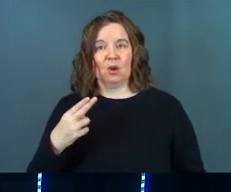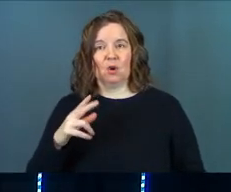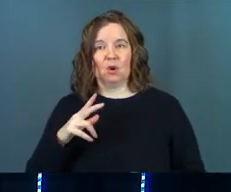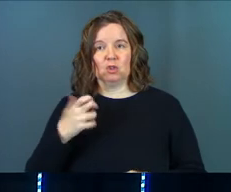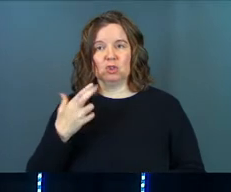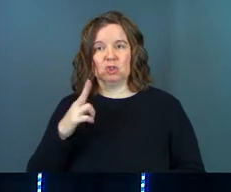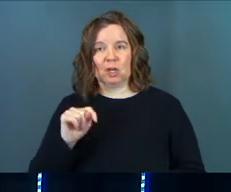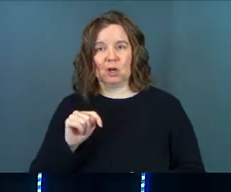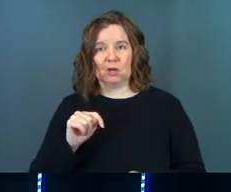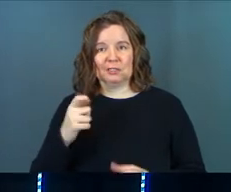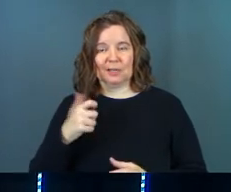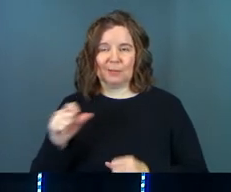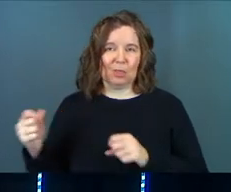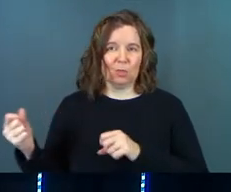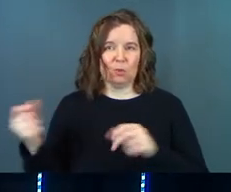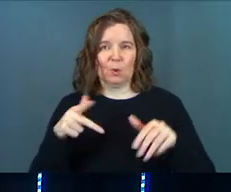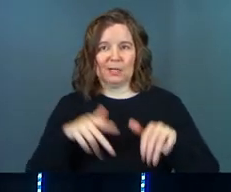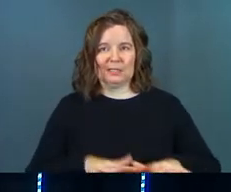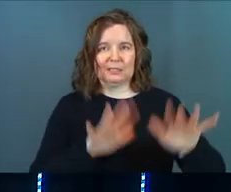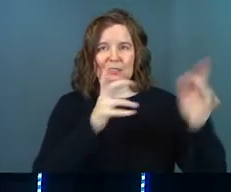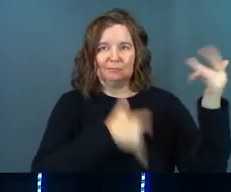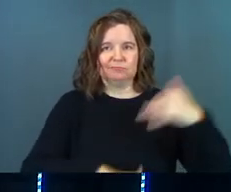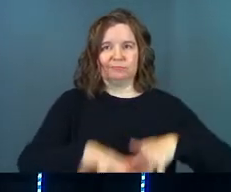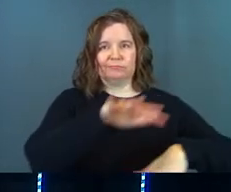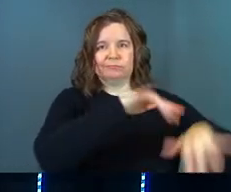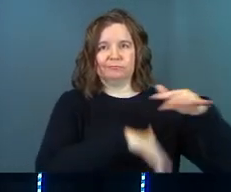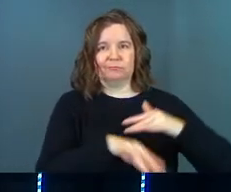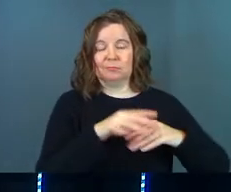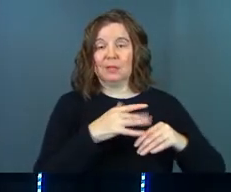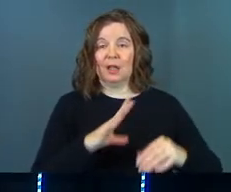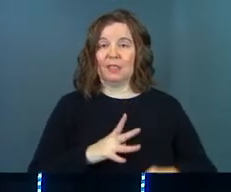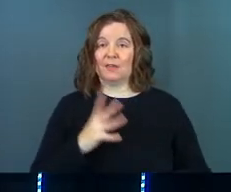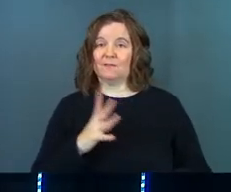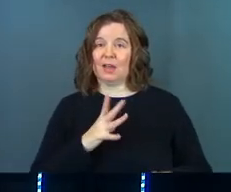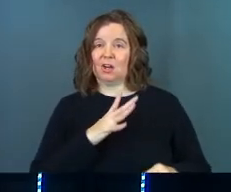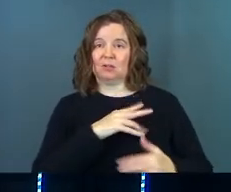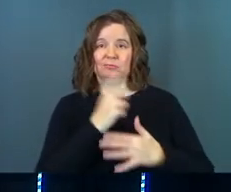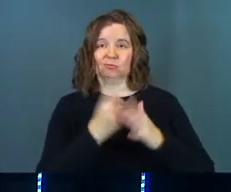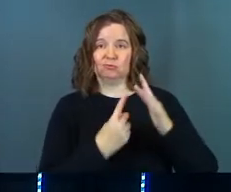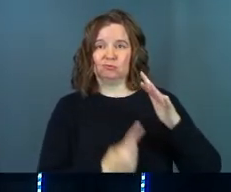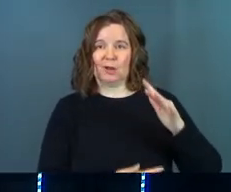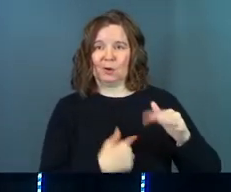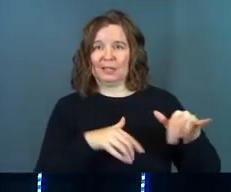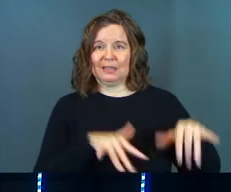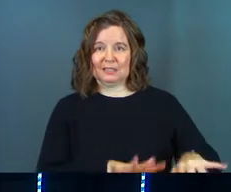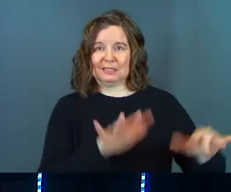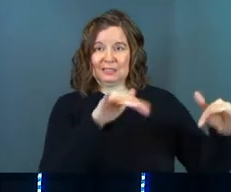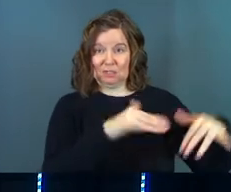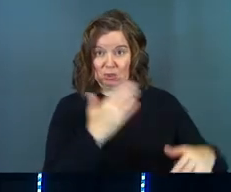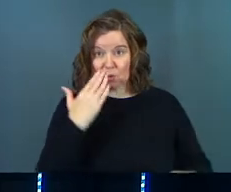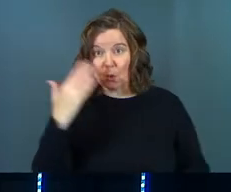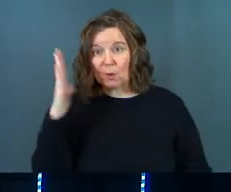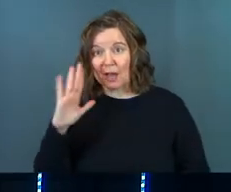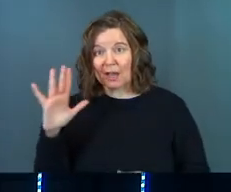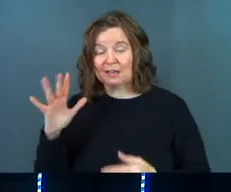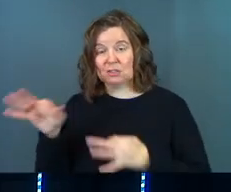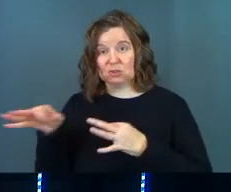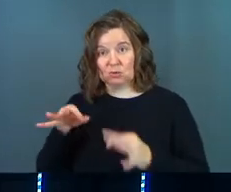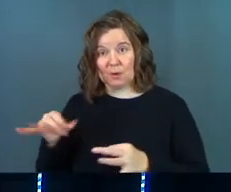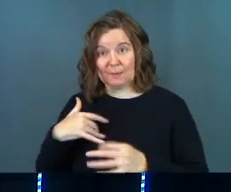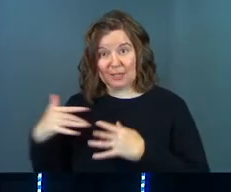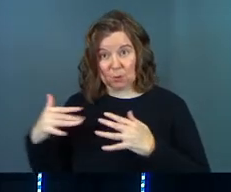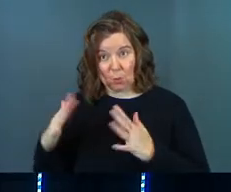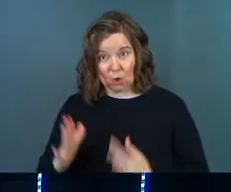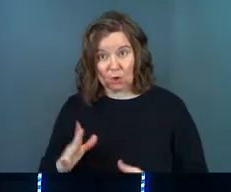he has hurled into the sea. The finest of Pharaoh's officers are drowned in the sea. Did you know God is described